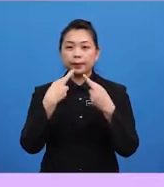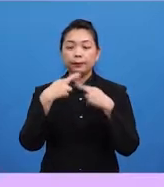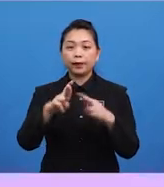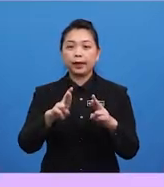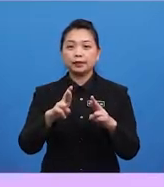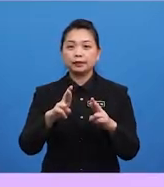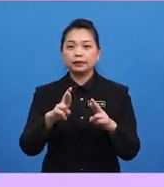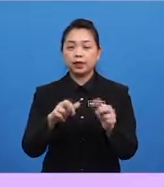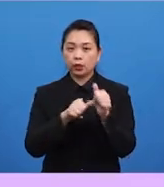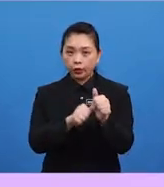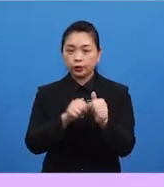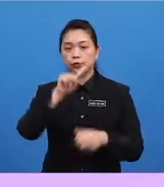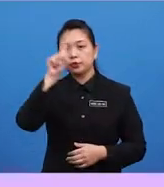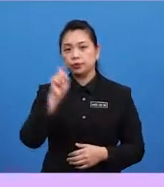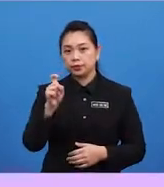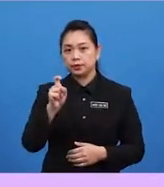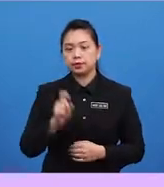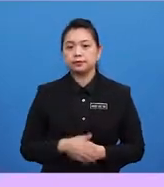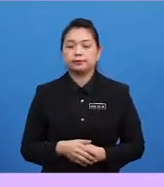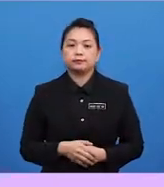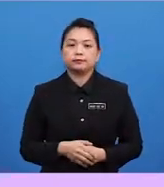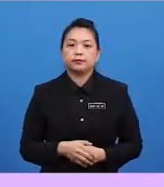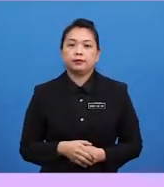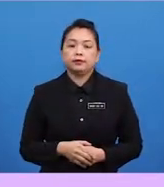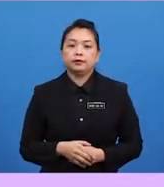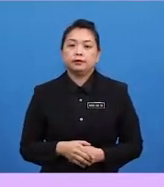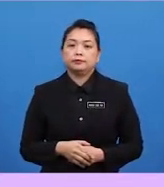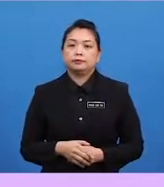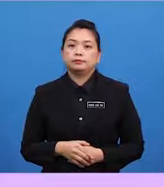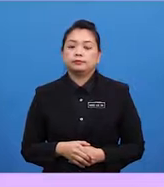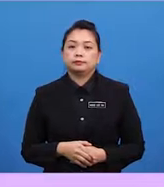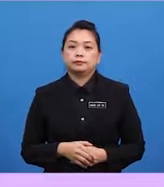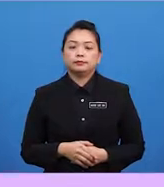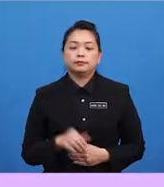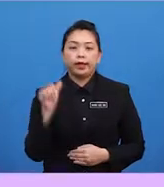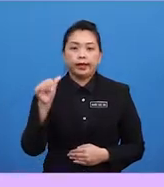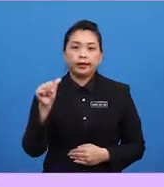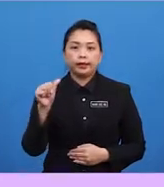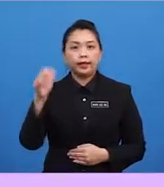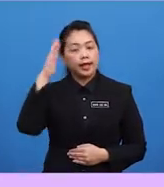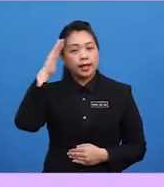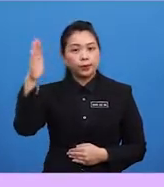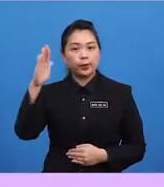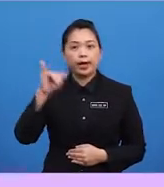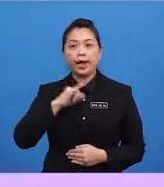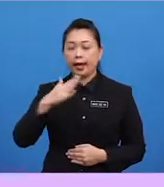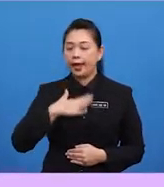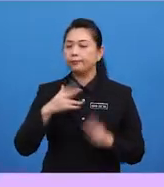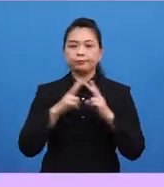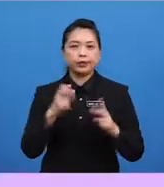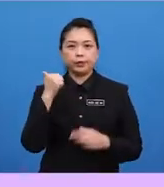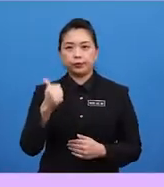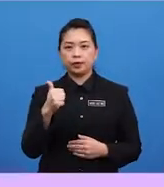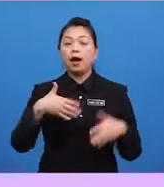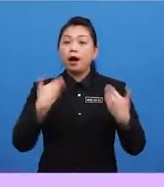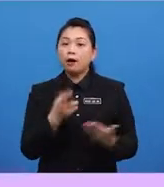question. So, in the first question here, the answer is A. Hello, I'm